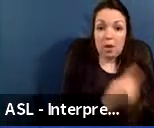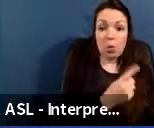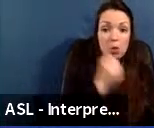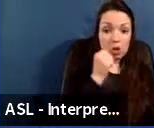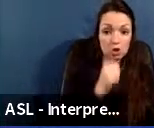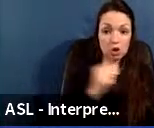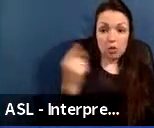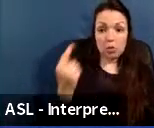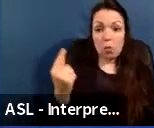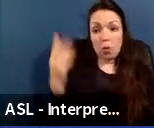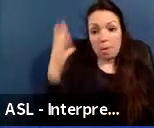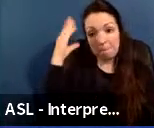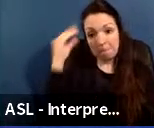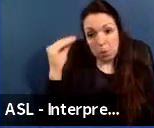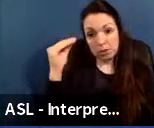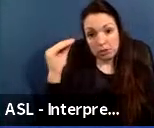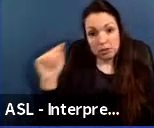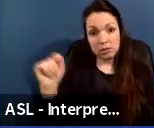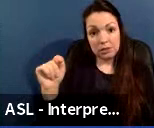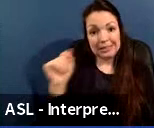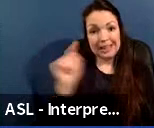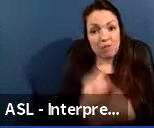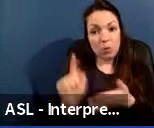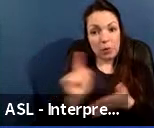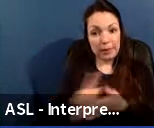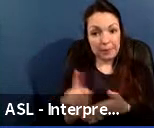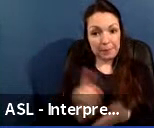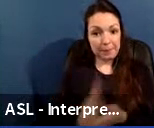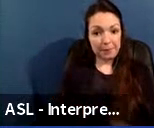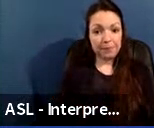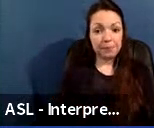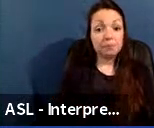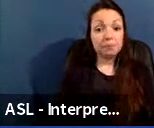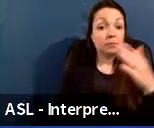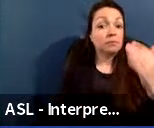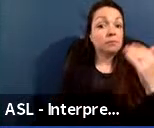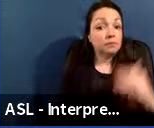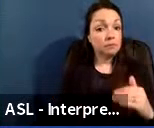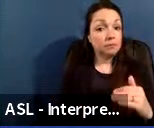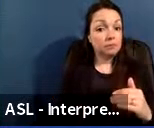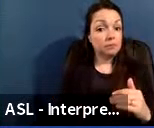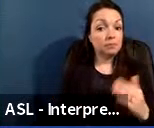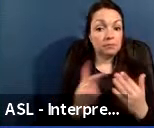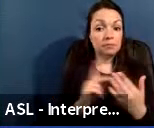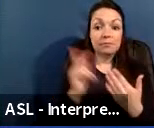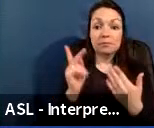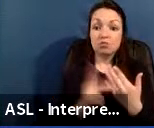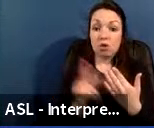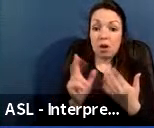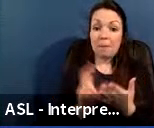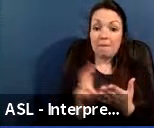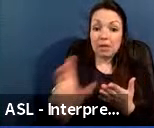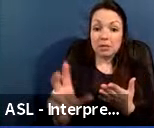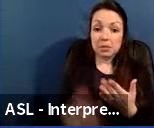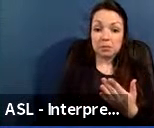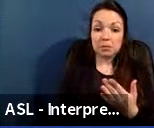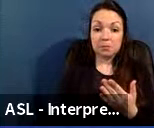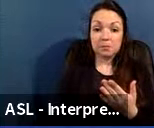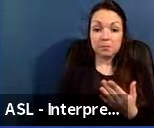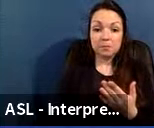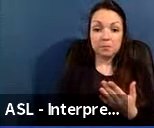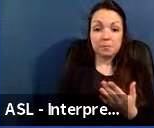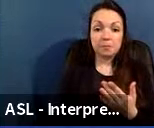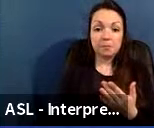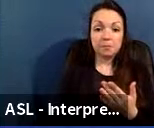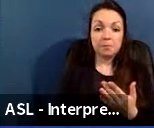toilet room in each school. The next category is programmatic investments. Programmatic investments